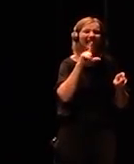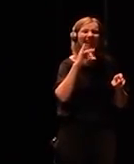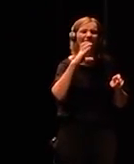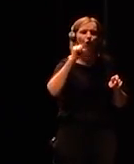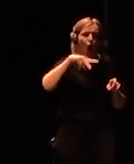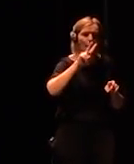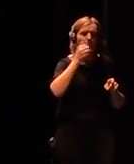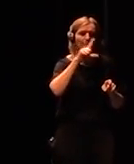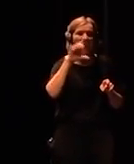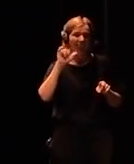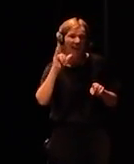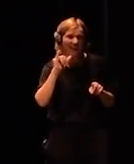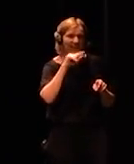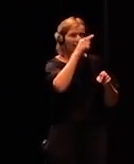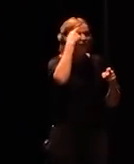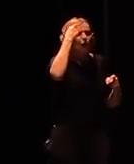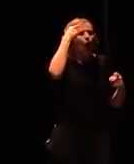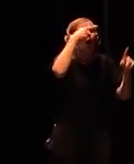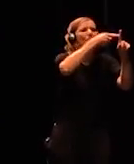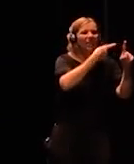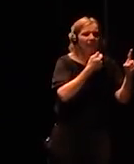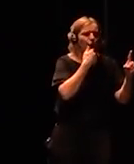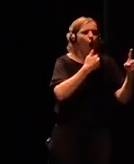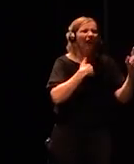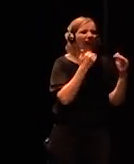humanity. I want to be superhuman.